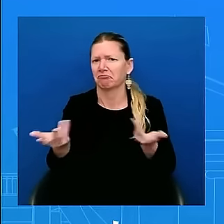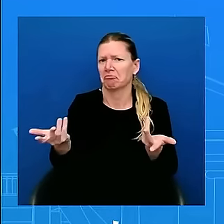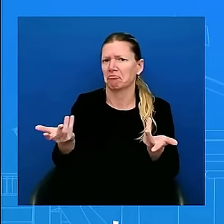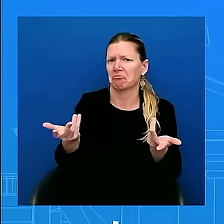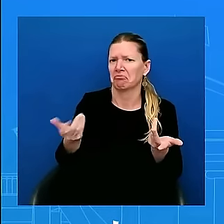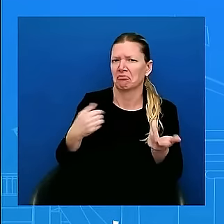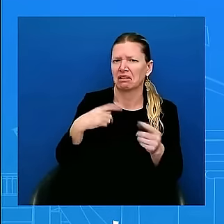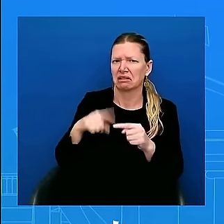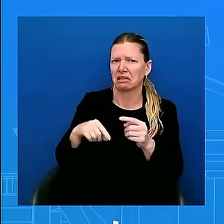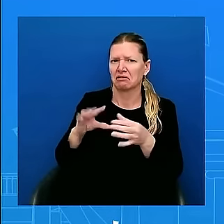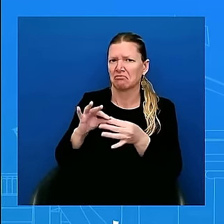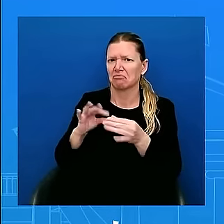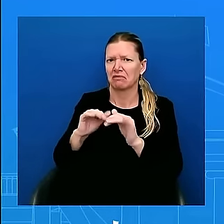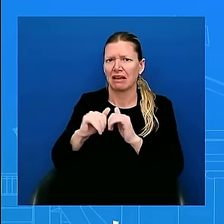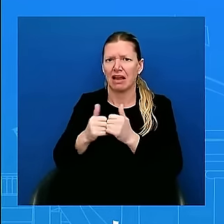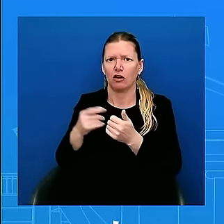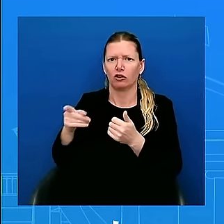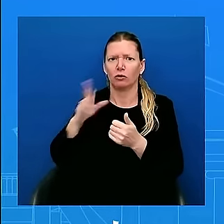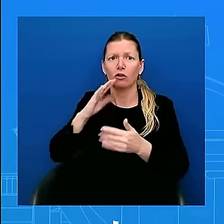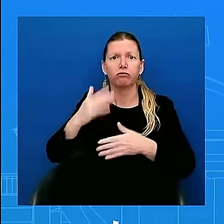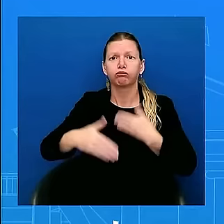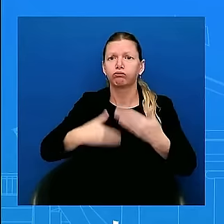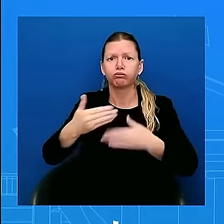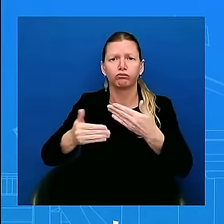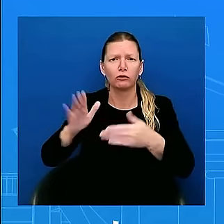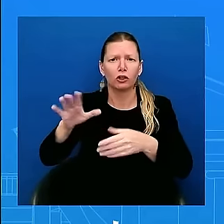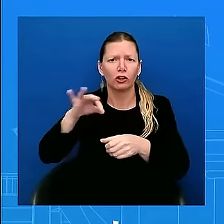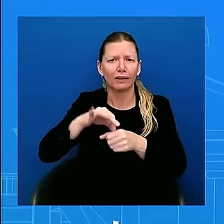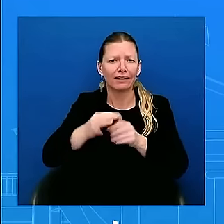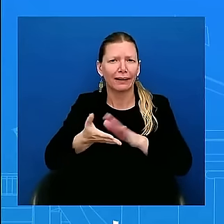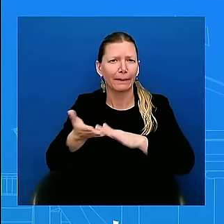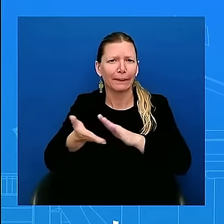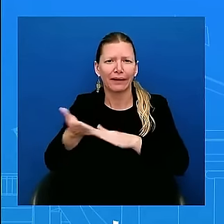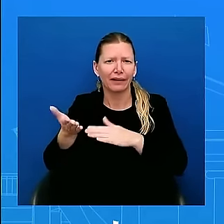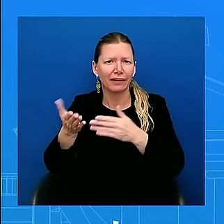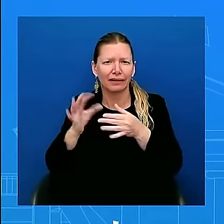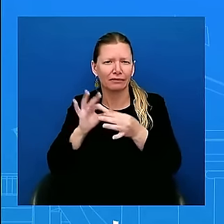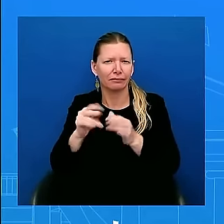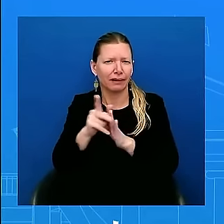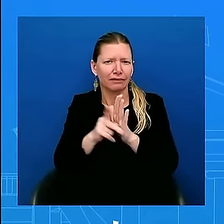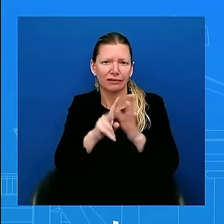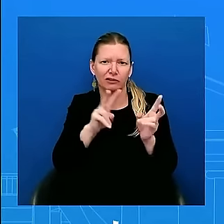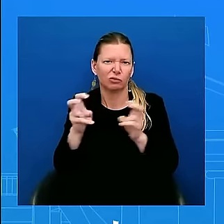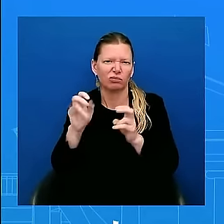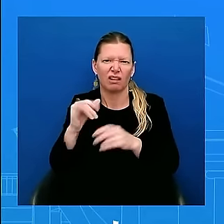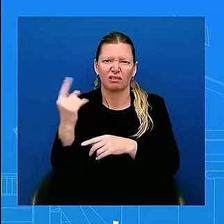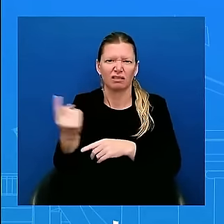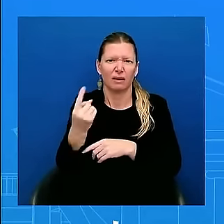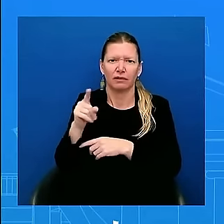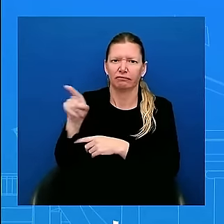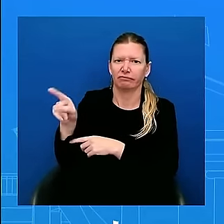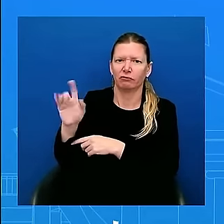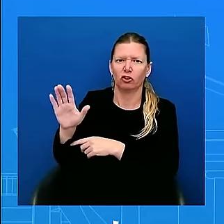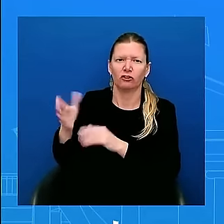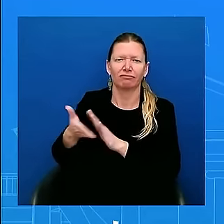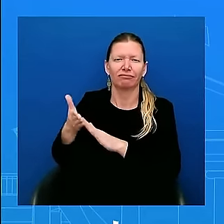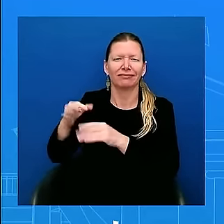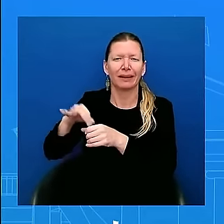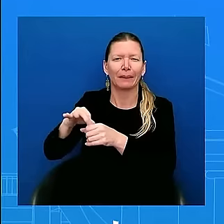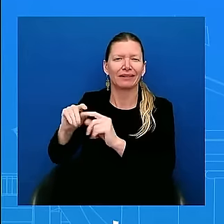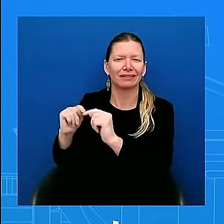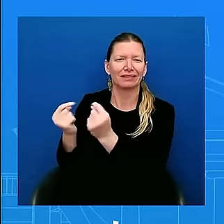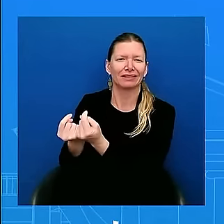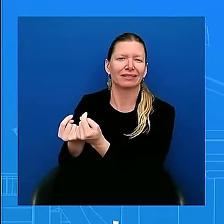would have to address directly I would say again kind of repeating myself but saying this in a little bit different way